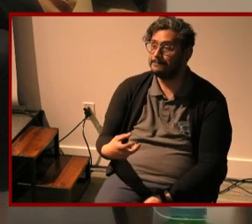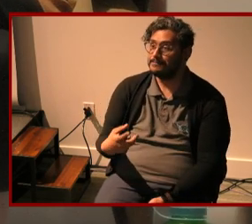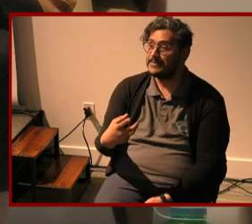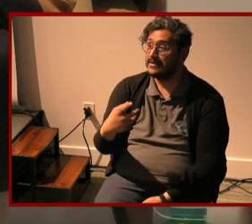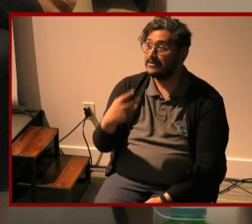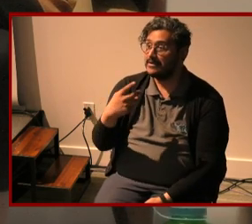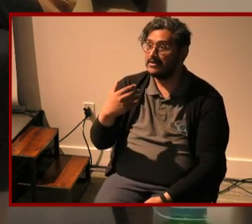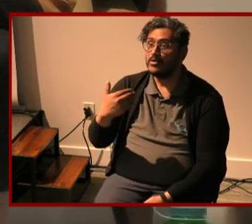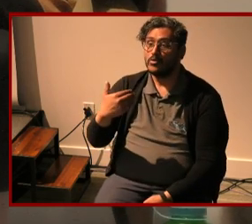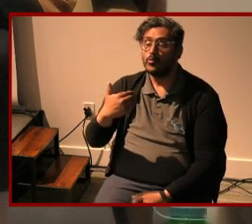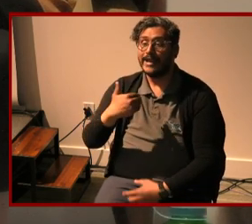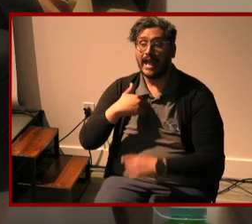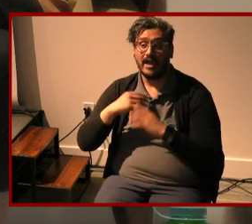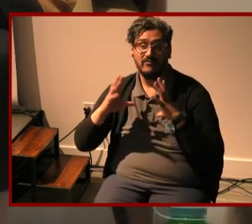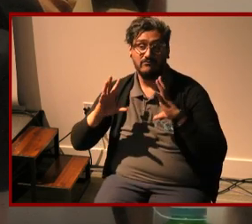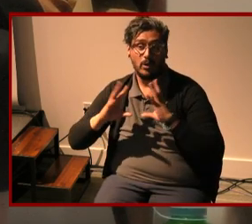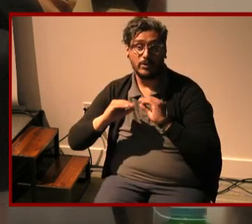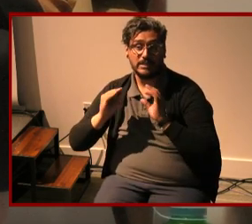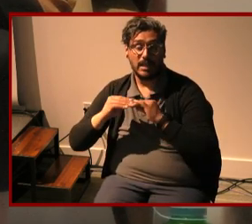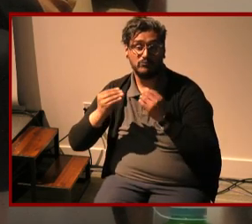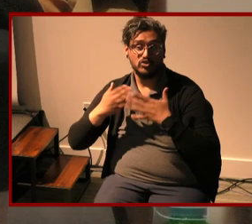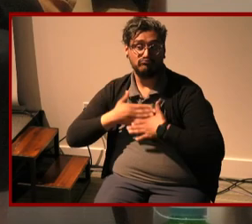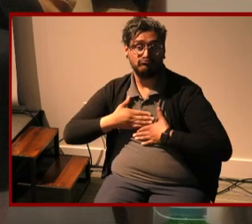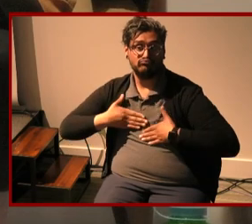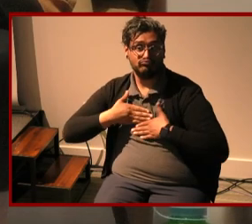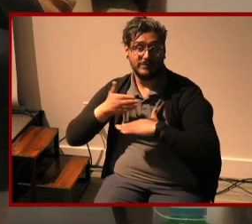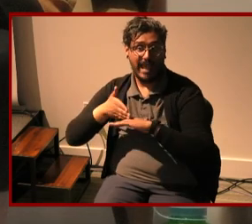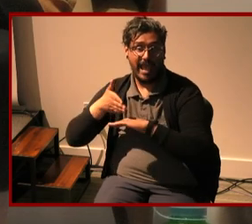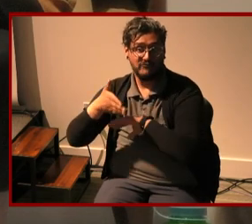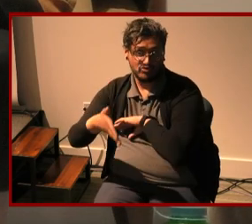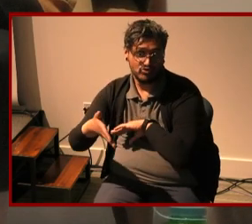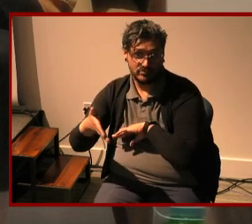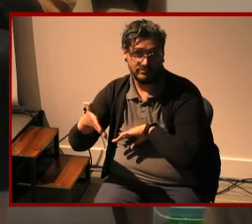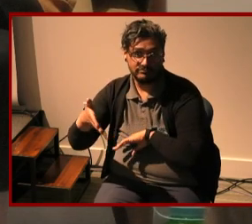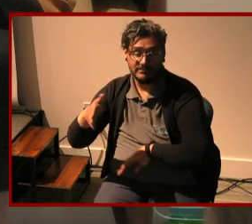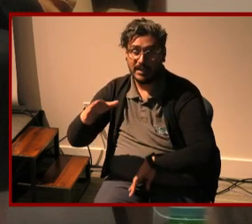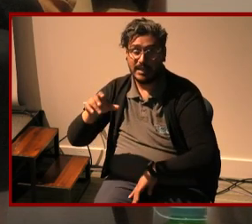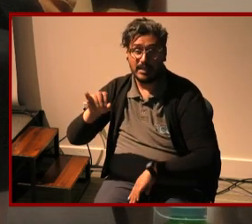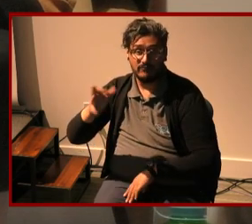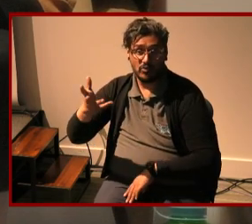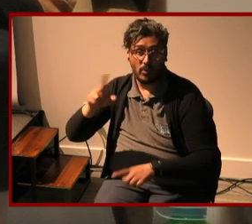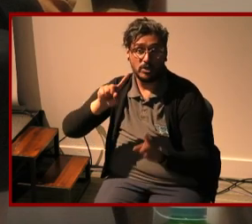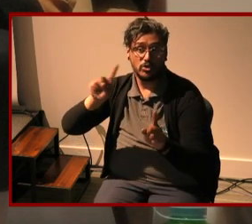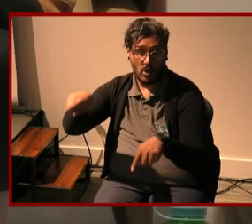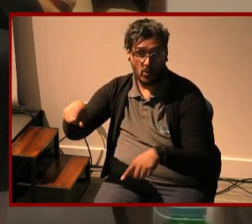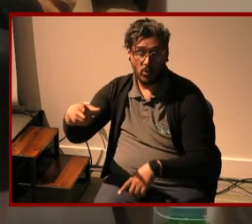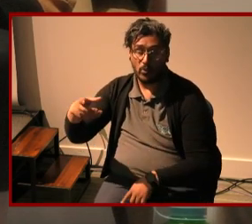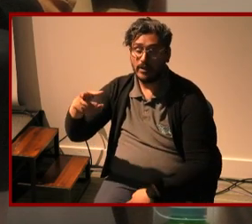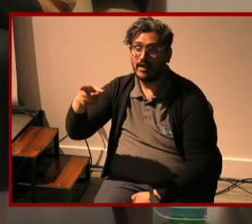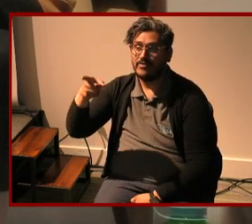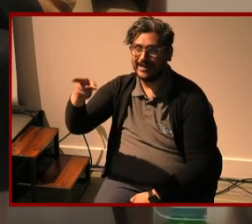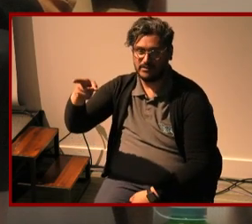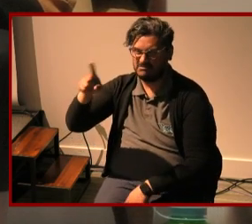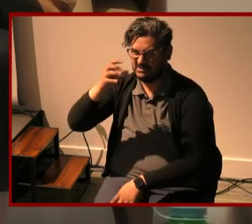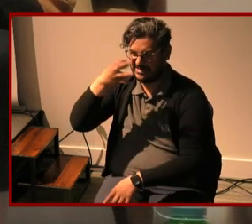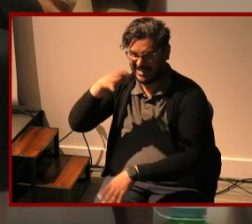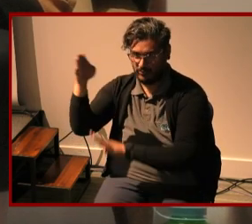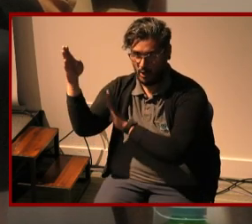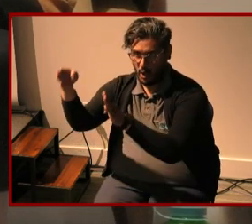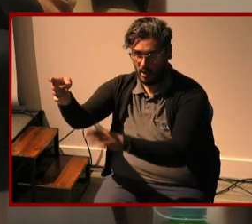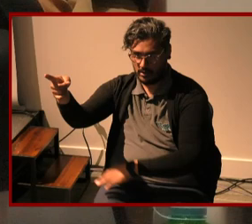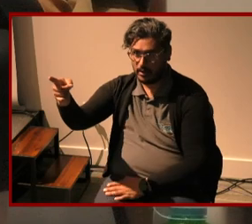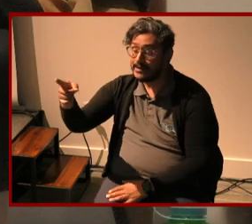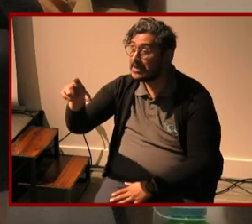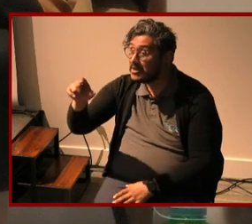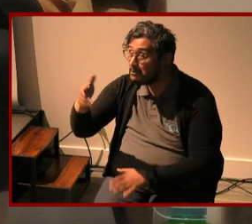there is a reception to follow for faculty and grad students who would like to attend and it is down the hall but before you leave